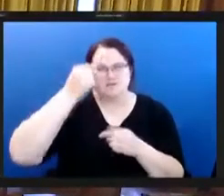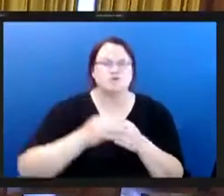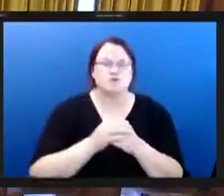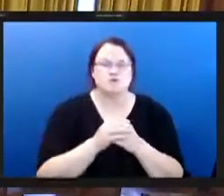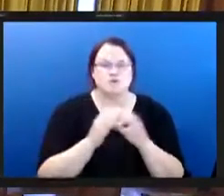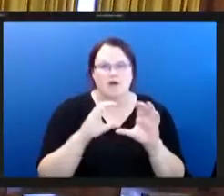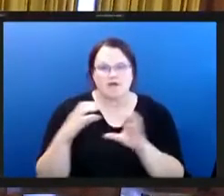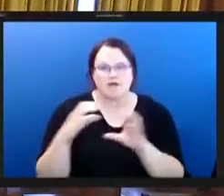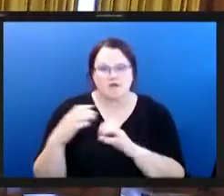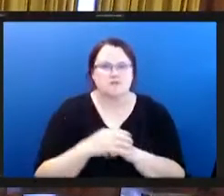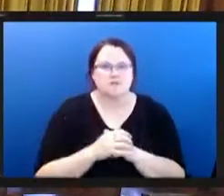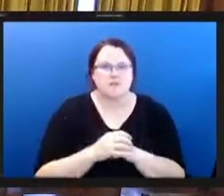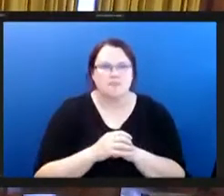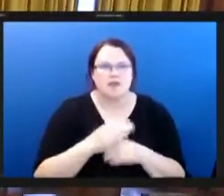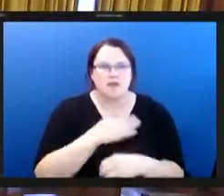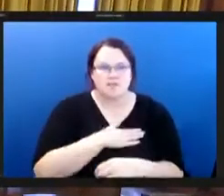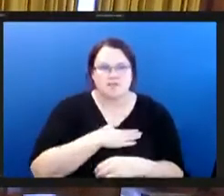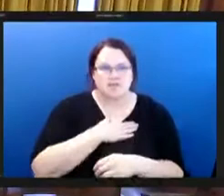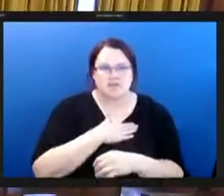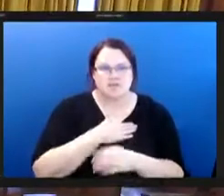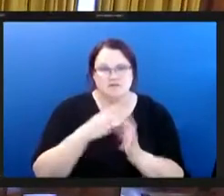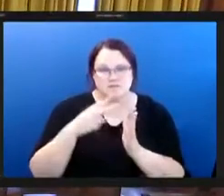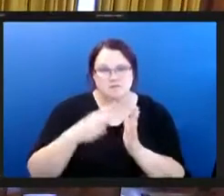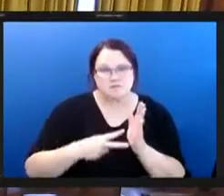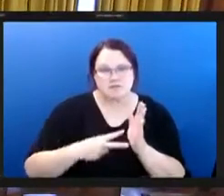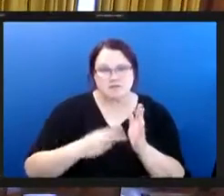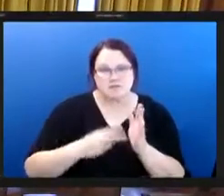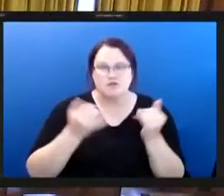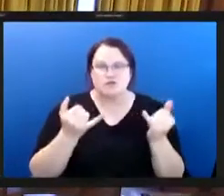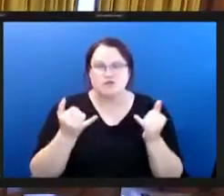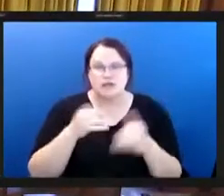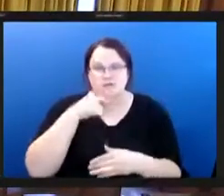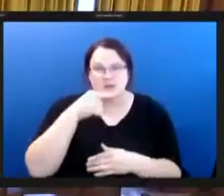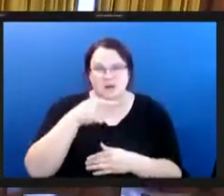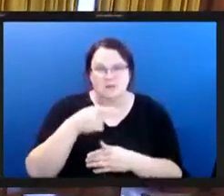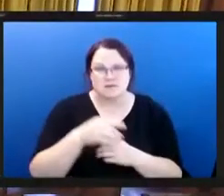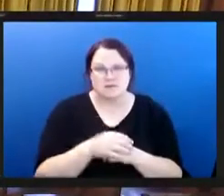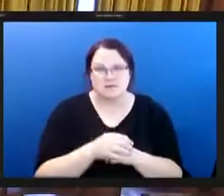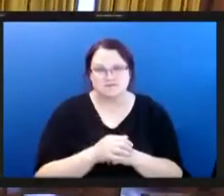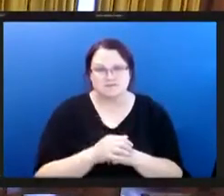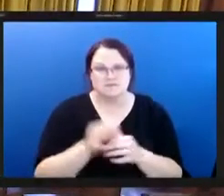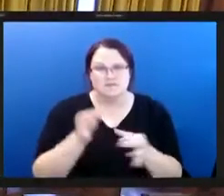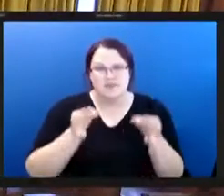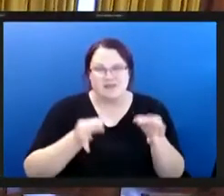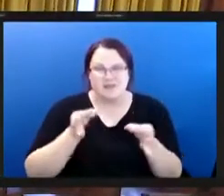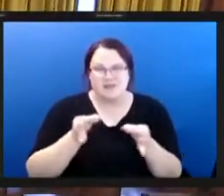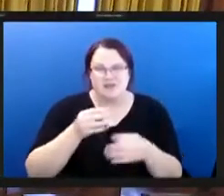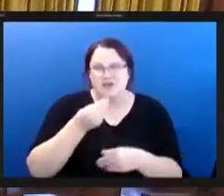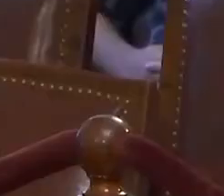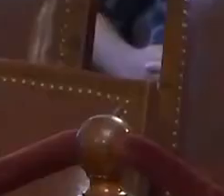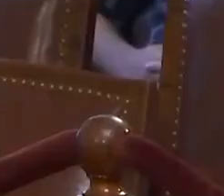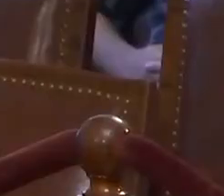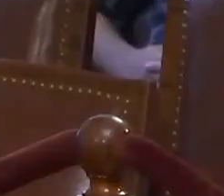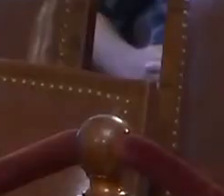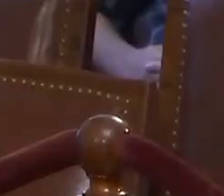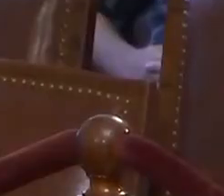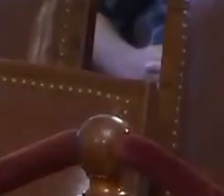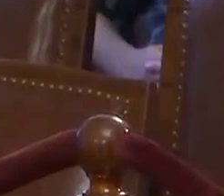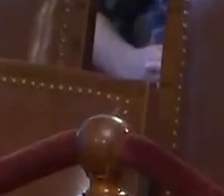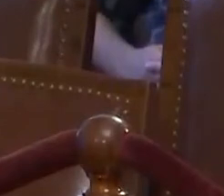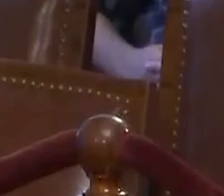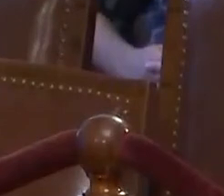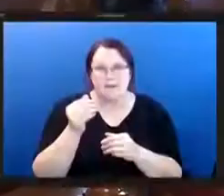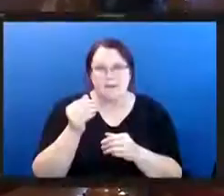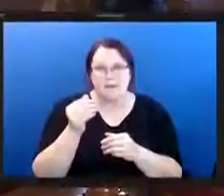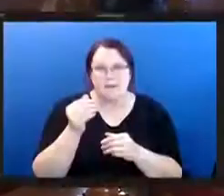please read the subject of the hearing today's public hearing is on the food policy council ambassadors and they're presenting policy